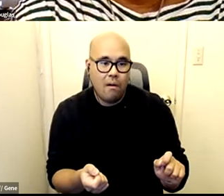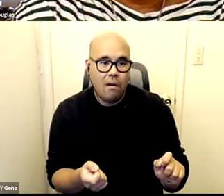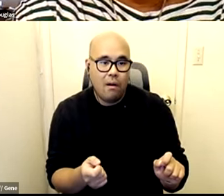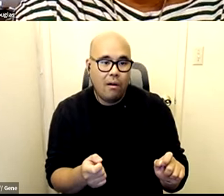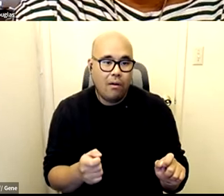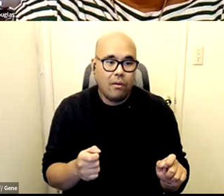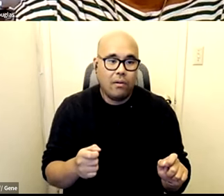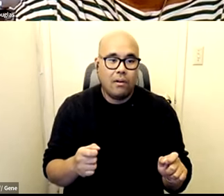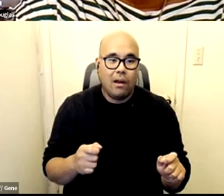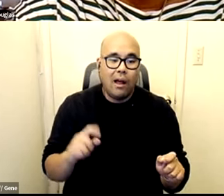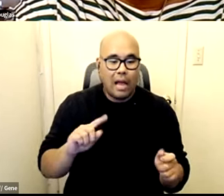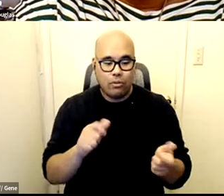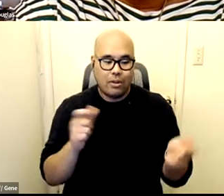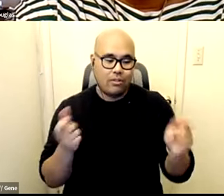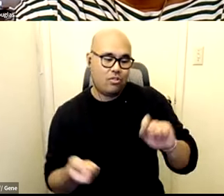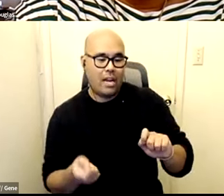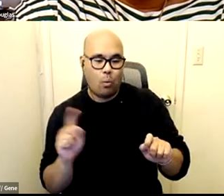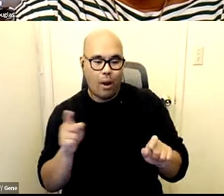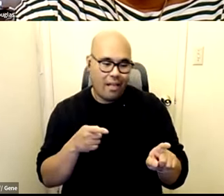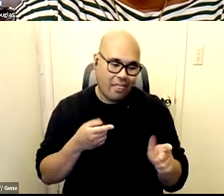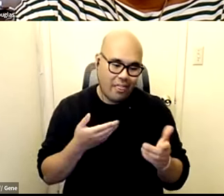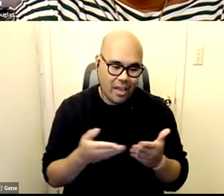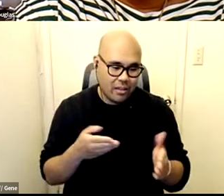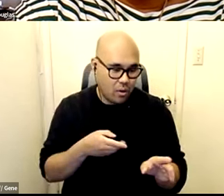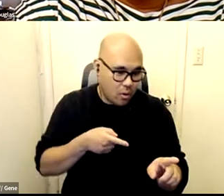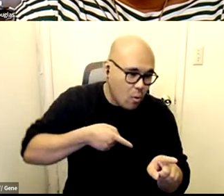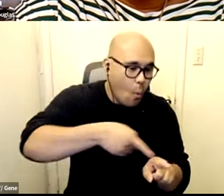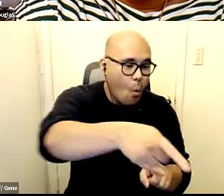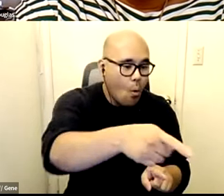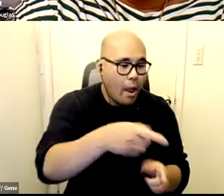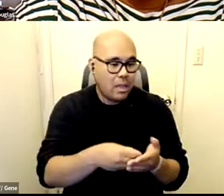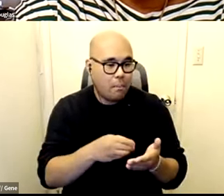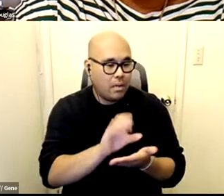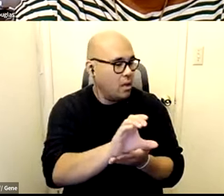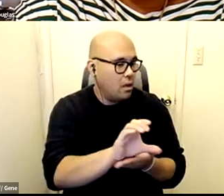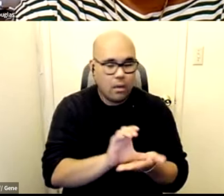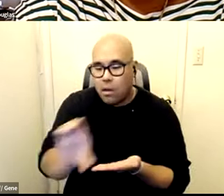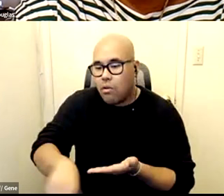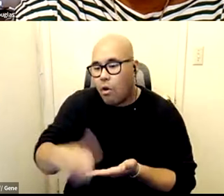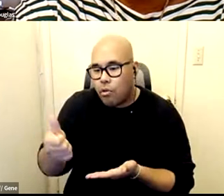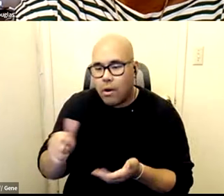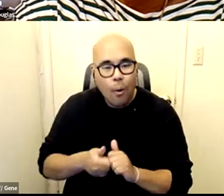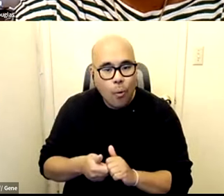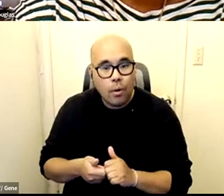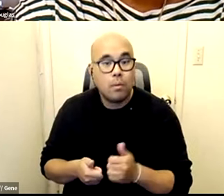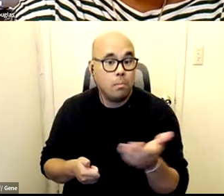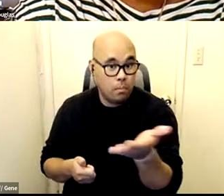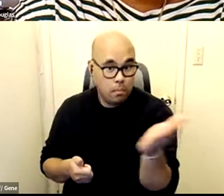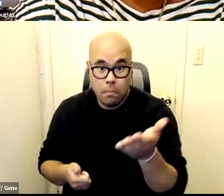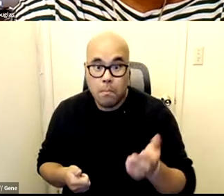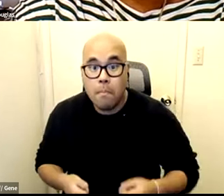train is going on the track and that the money is going to get to where it needs to go all of that